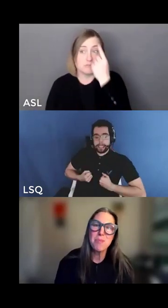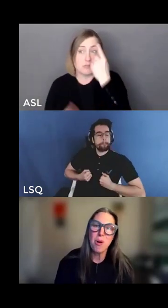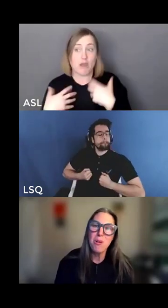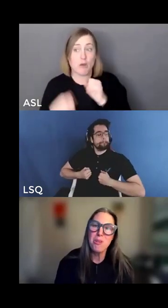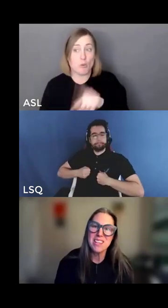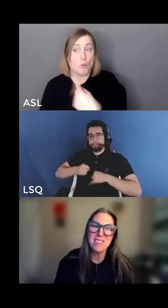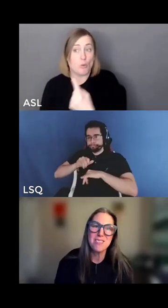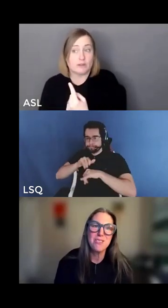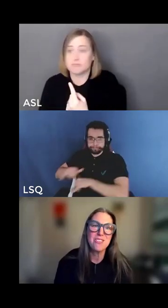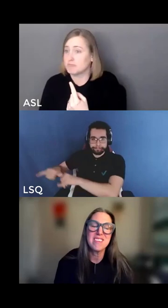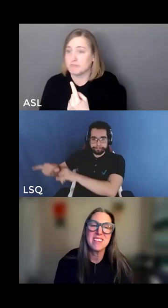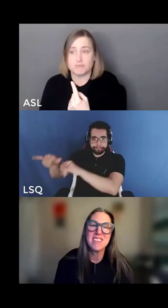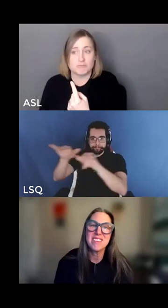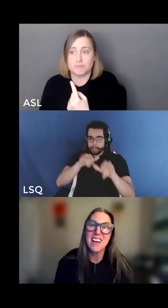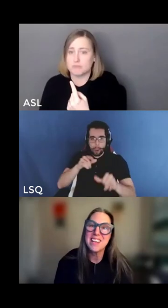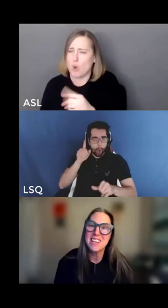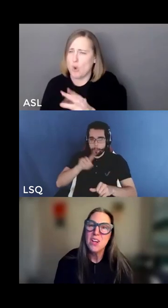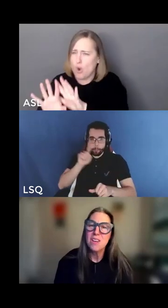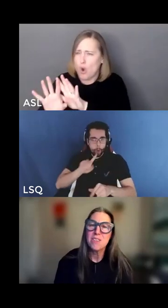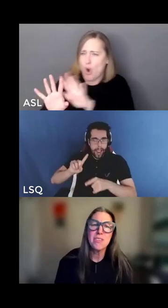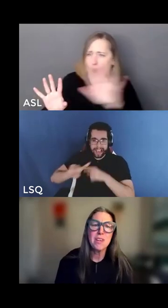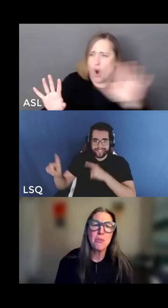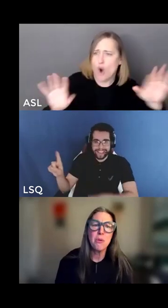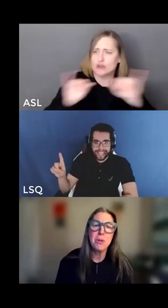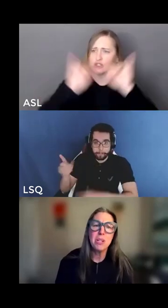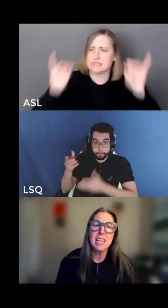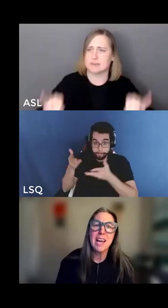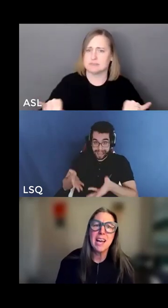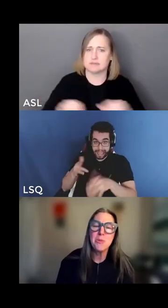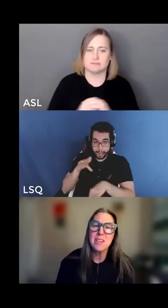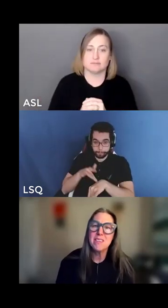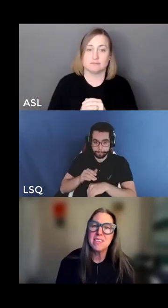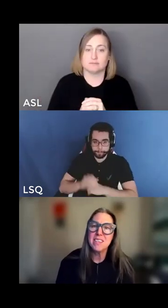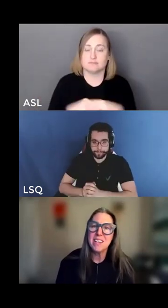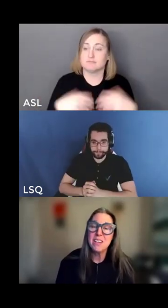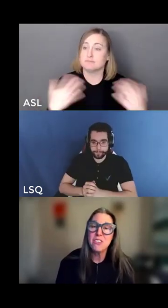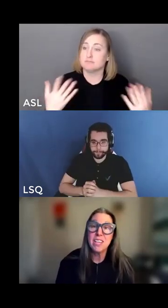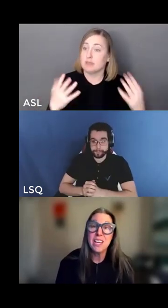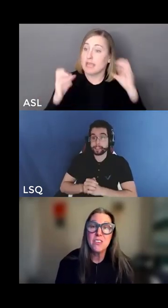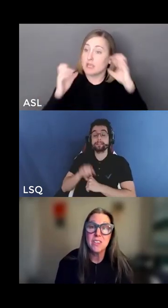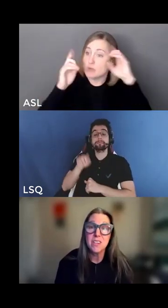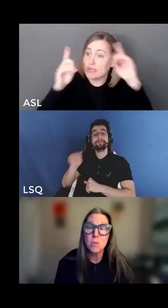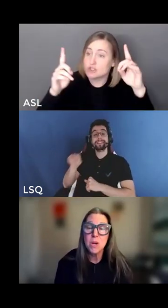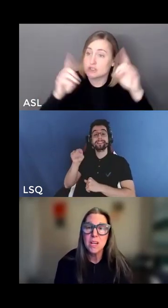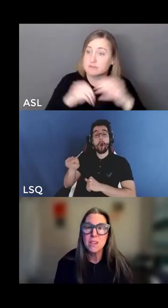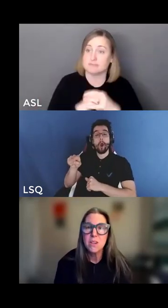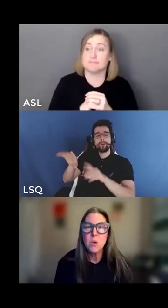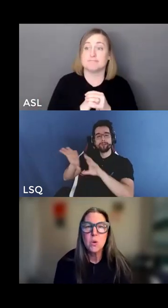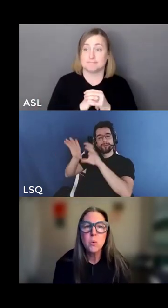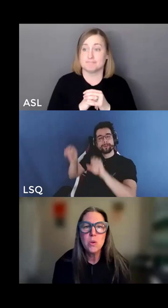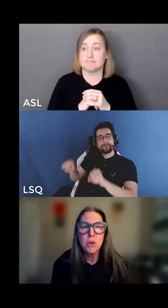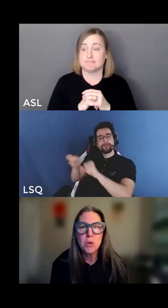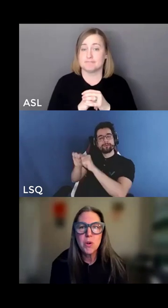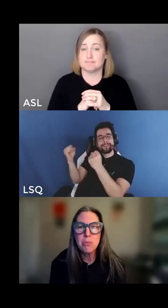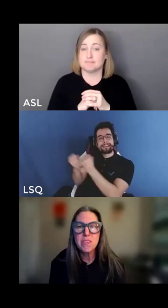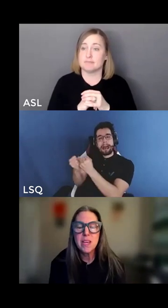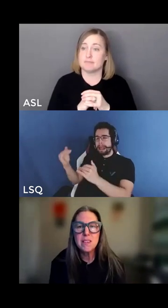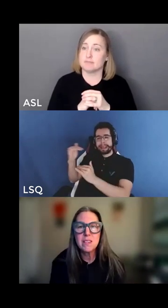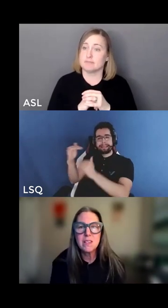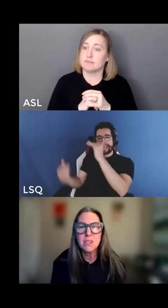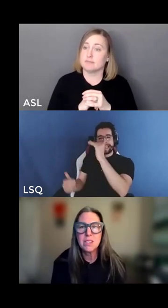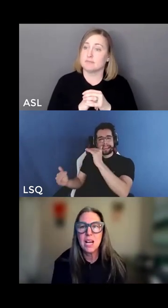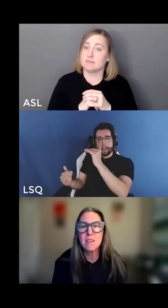forces shape all the institutions in society so it's the avoidable inequities in education as well who was over